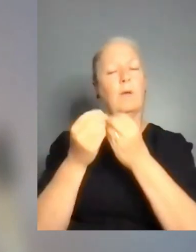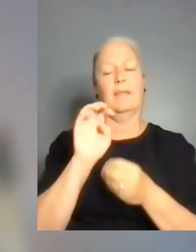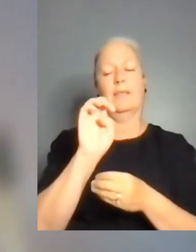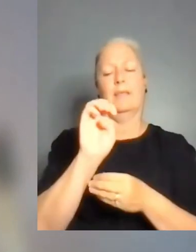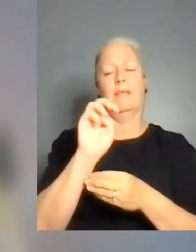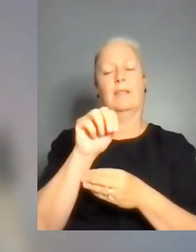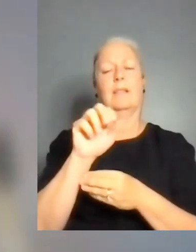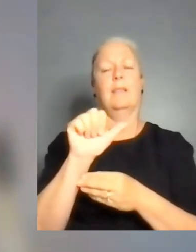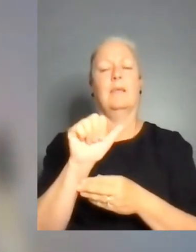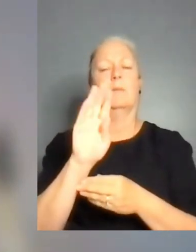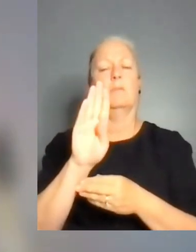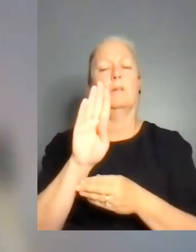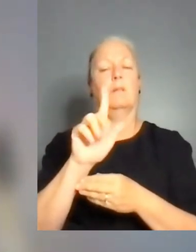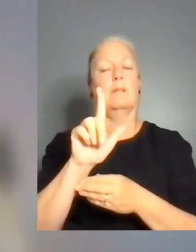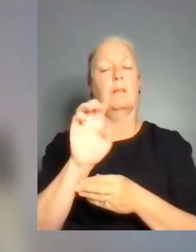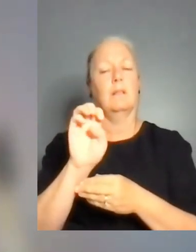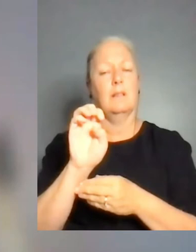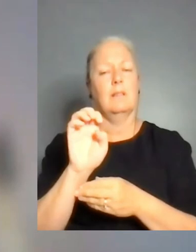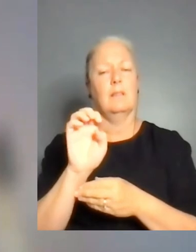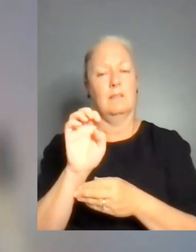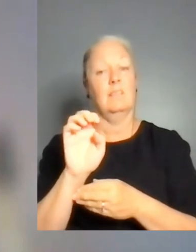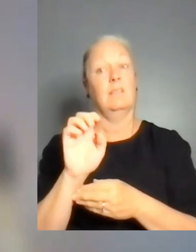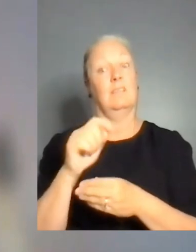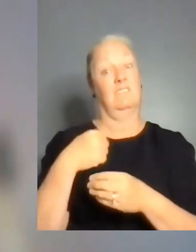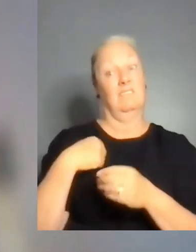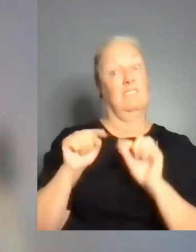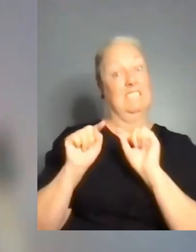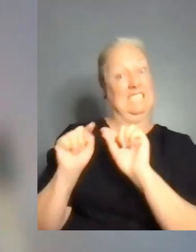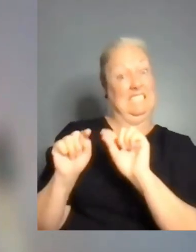So that's a pre-investment from a nonprofit foundation.